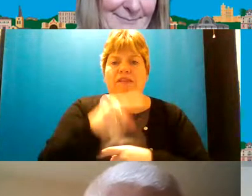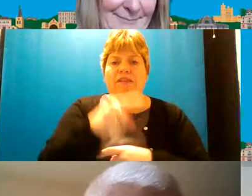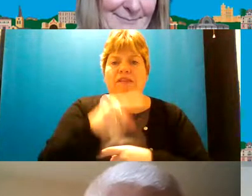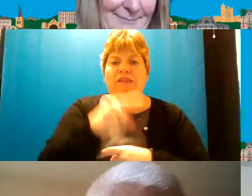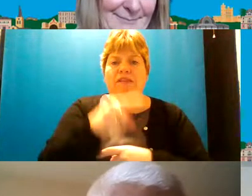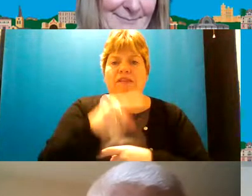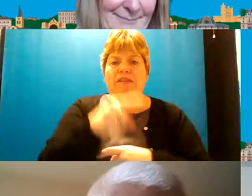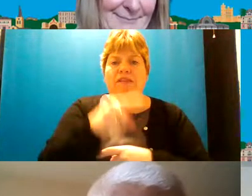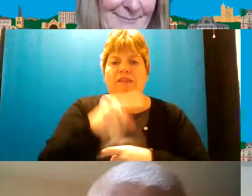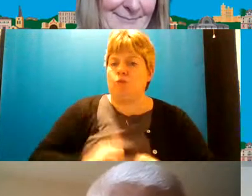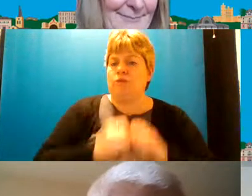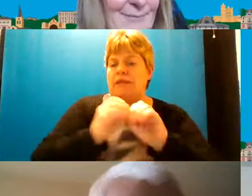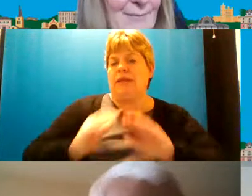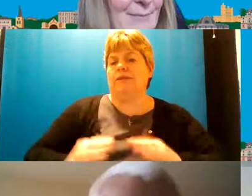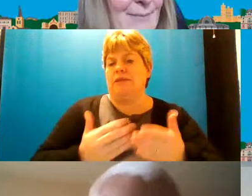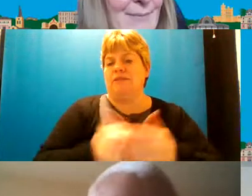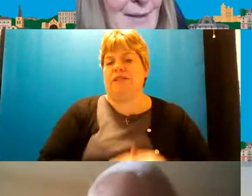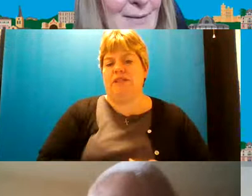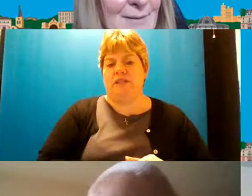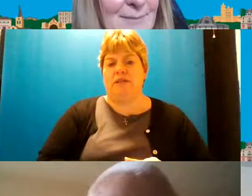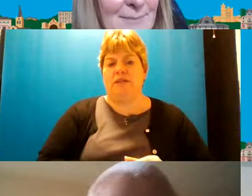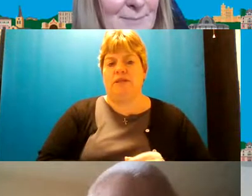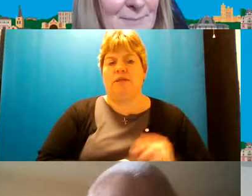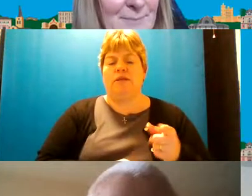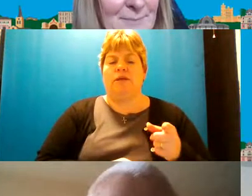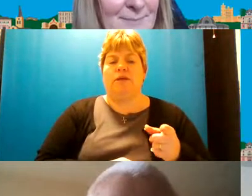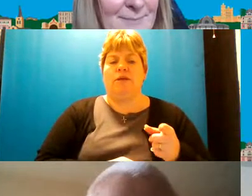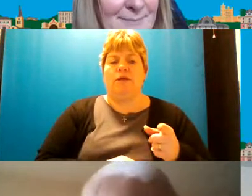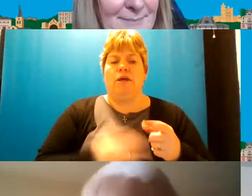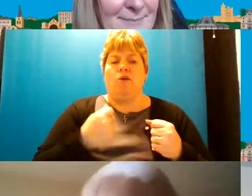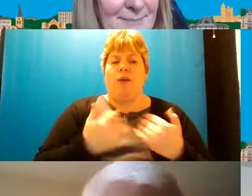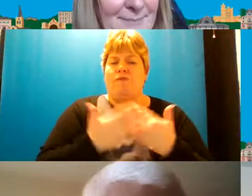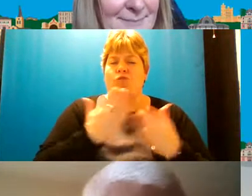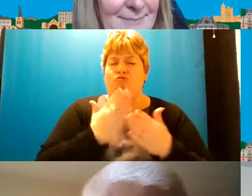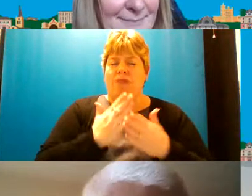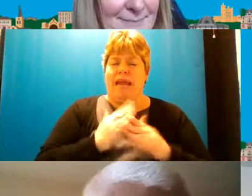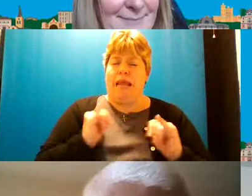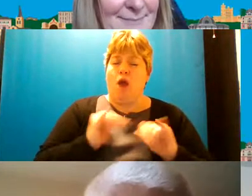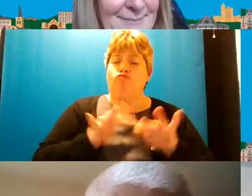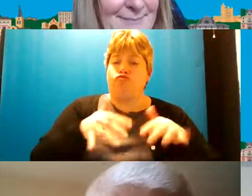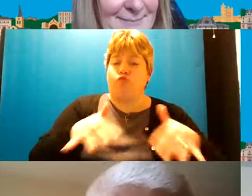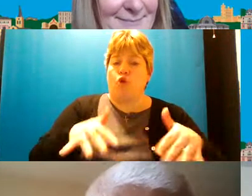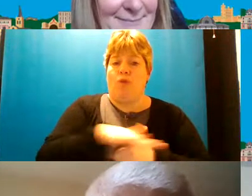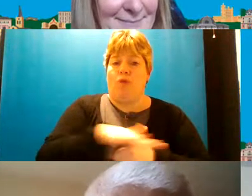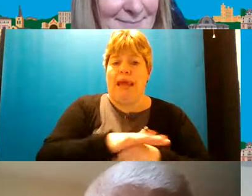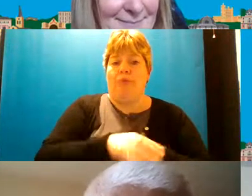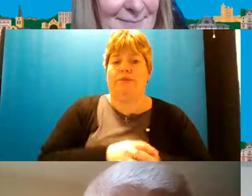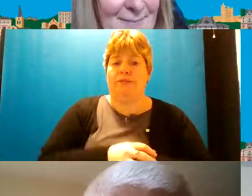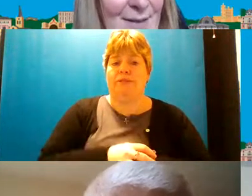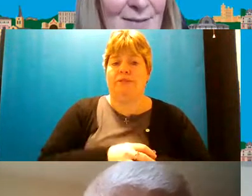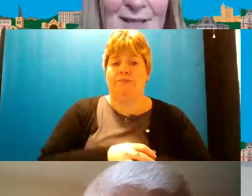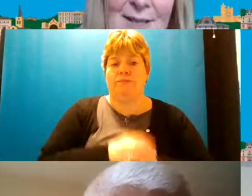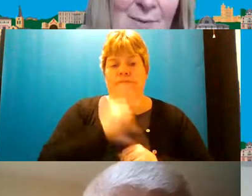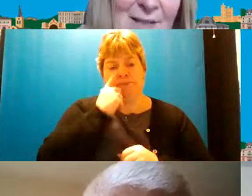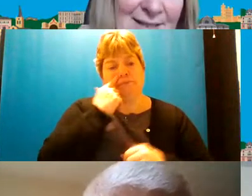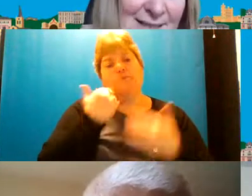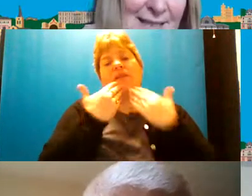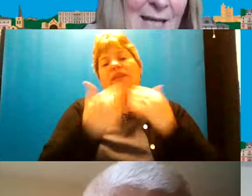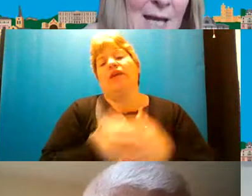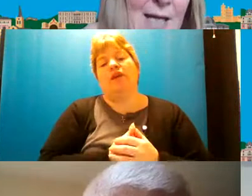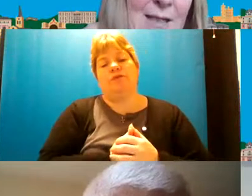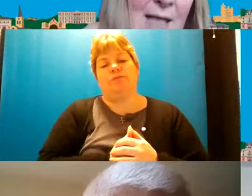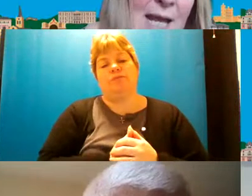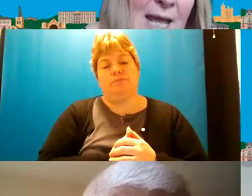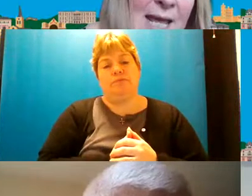and design services because we have some very extra rural areas as well we absolutely absolutely thank you